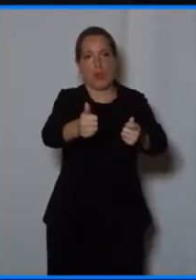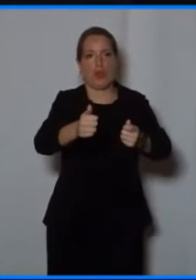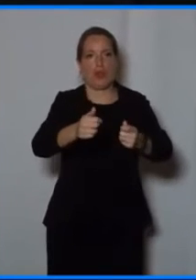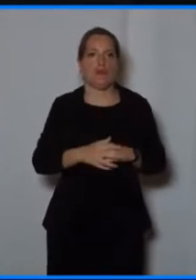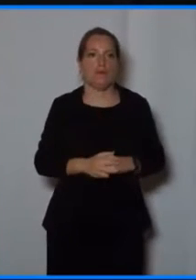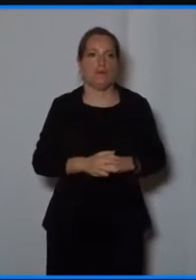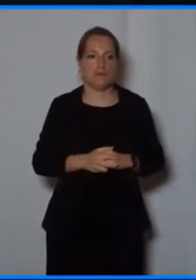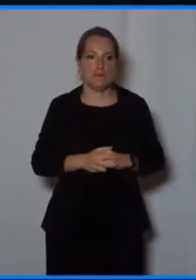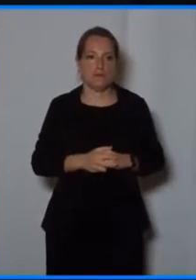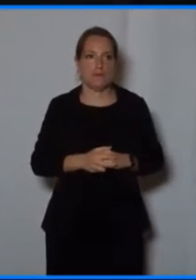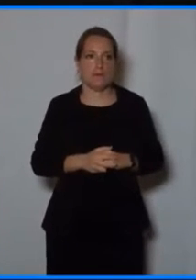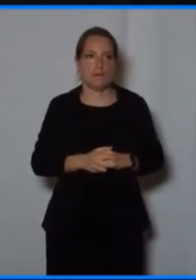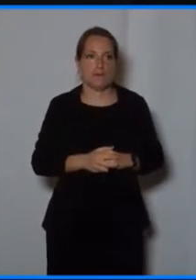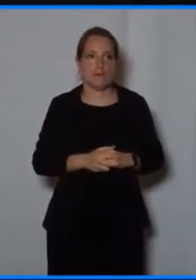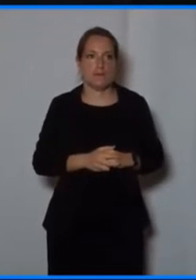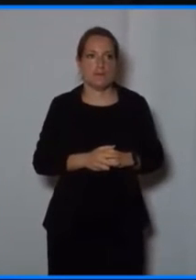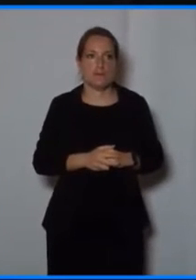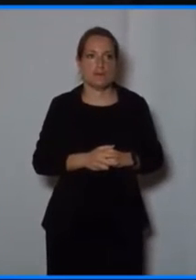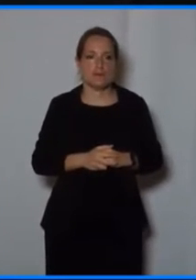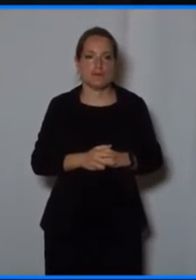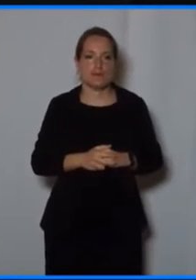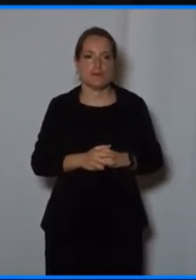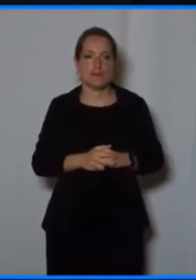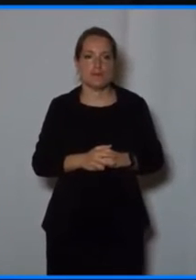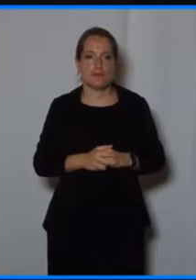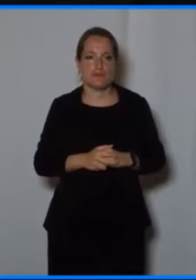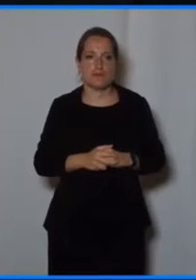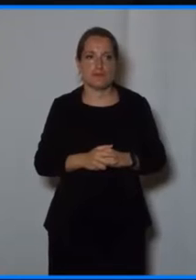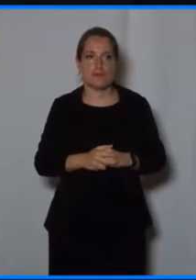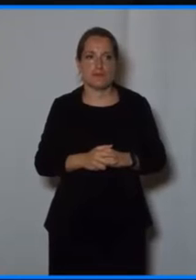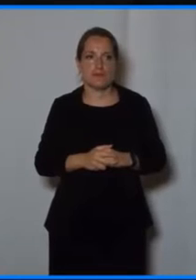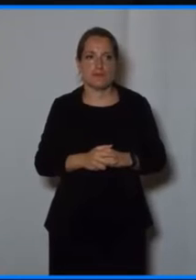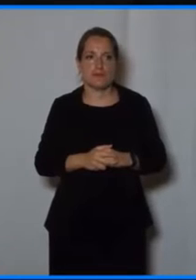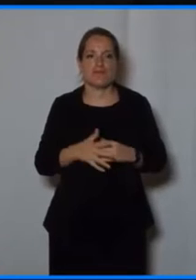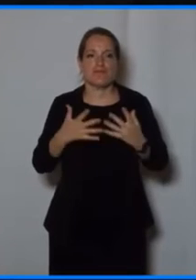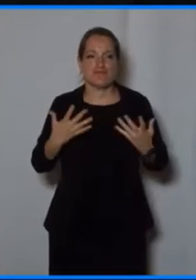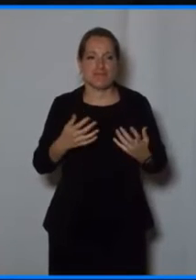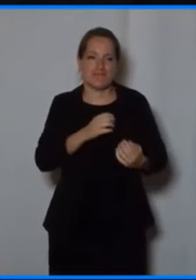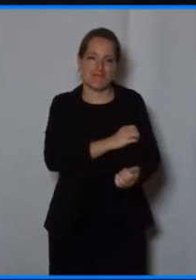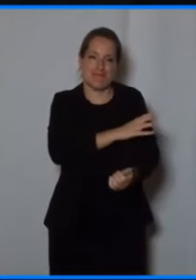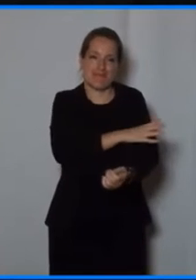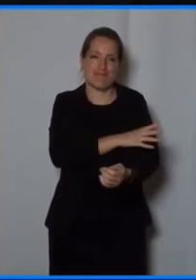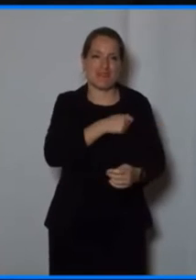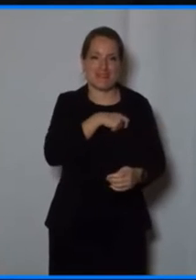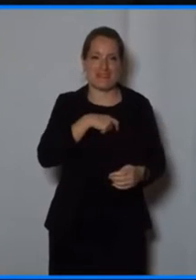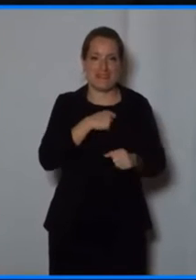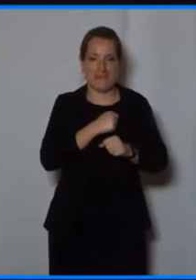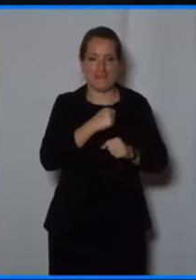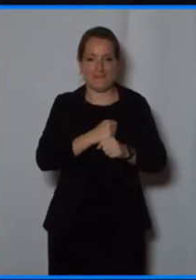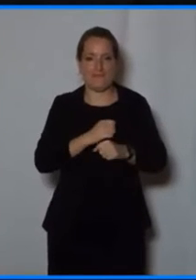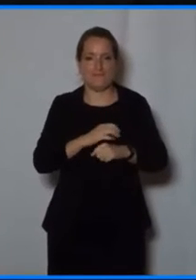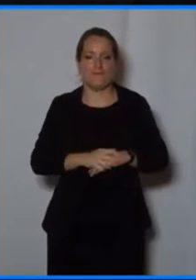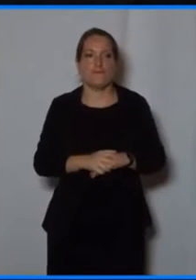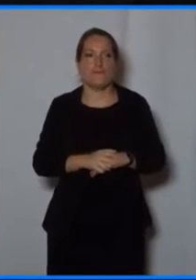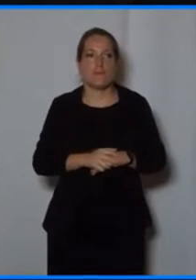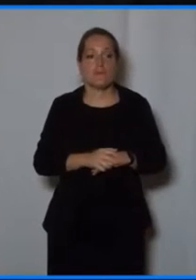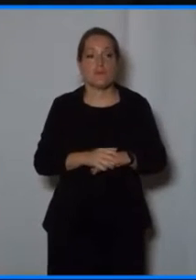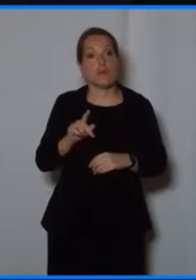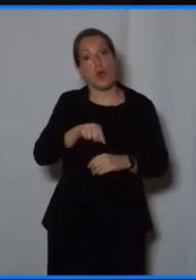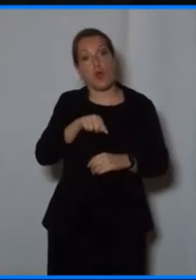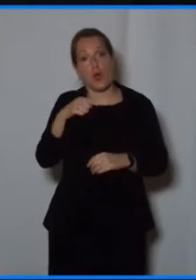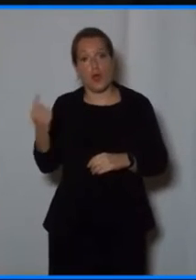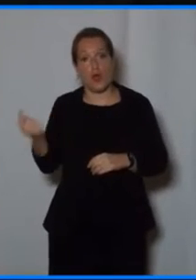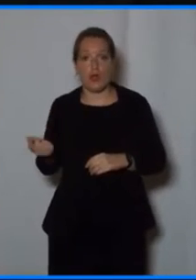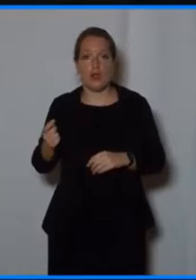Exoskeleton is another field, but we don't have time to discuss that. Another field rather surprising where IoT and